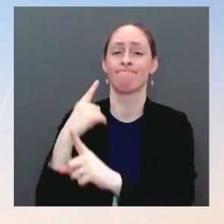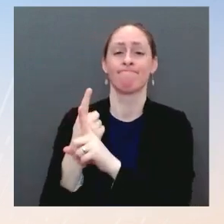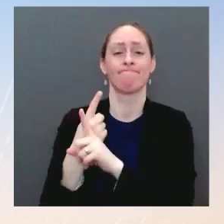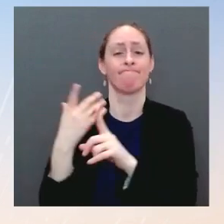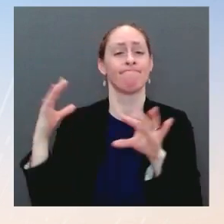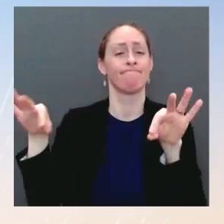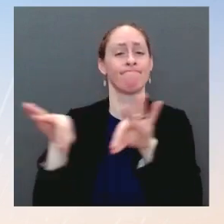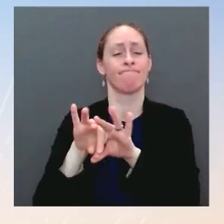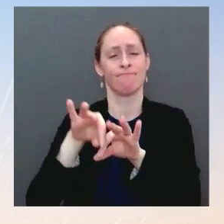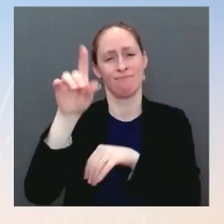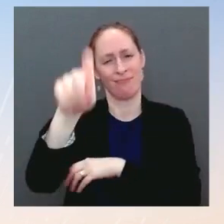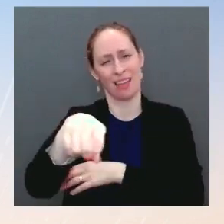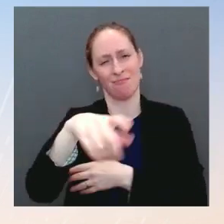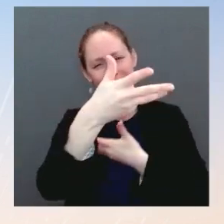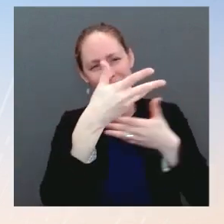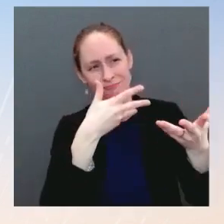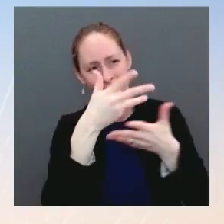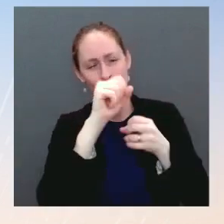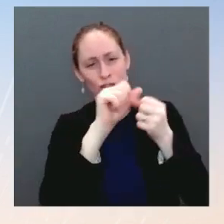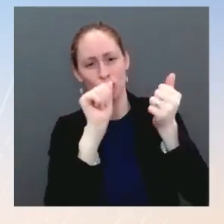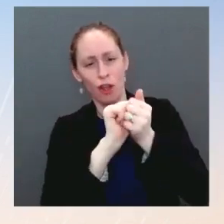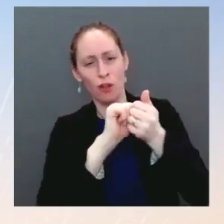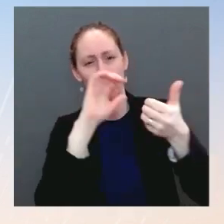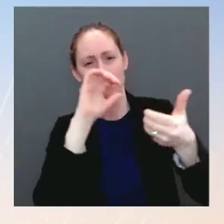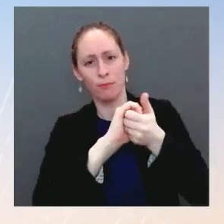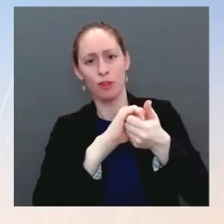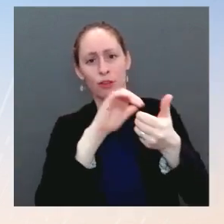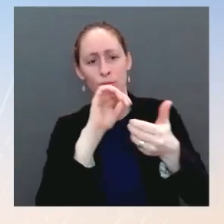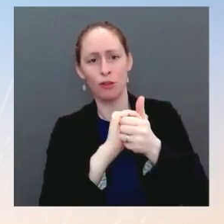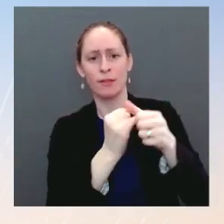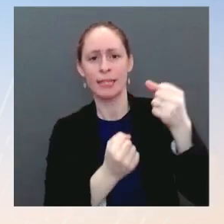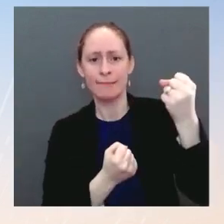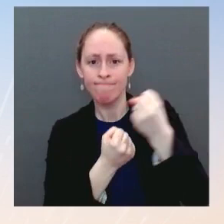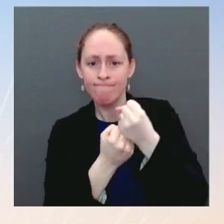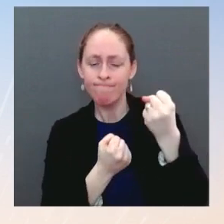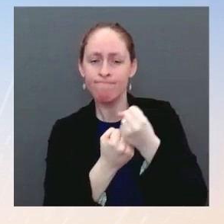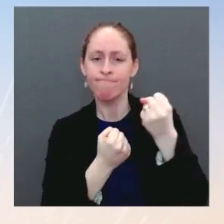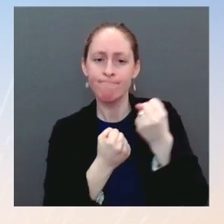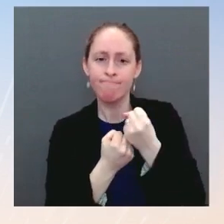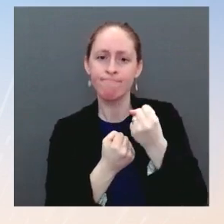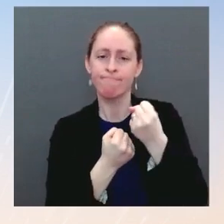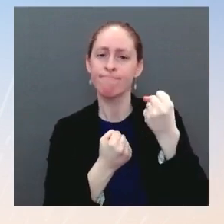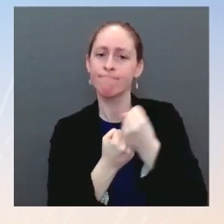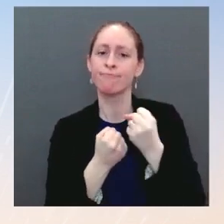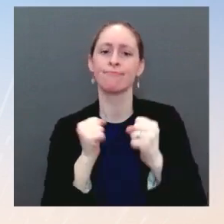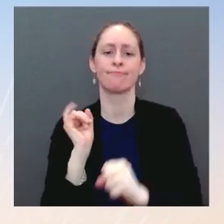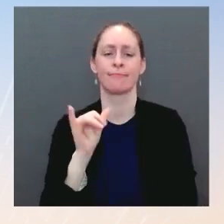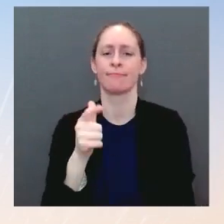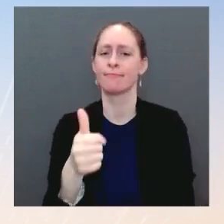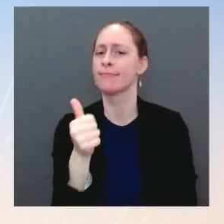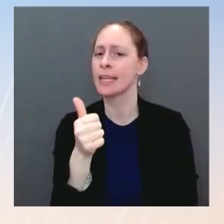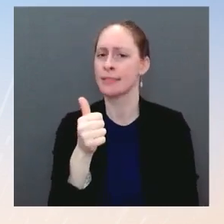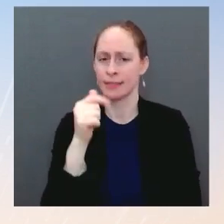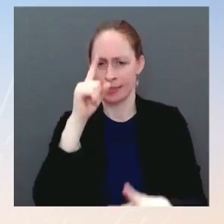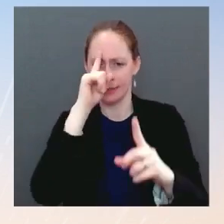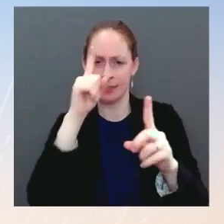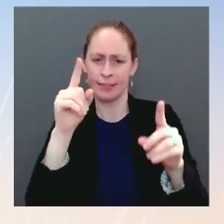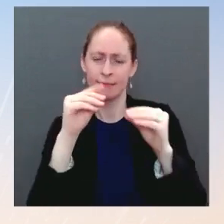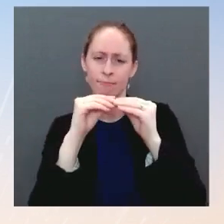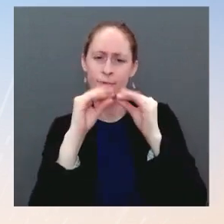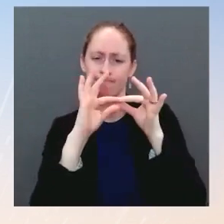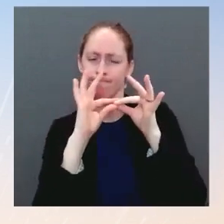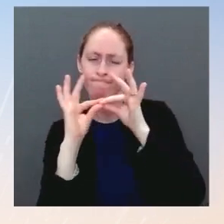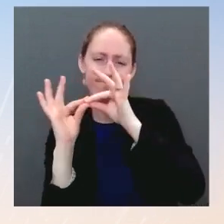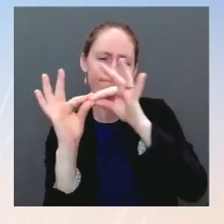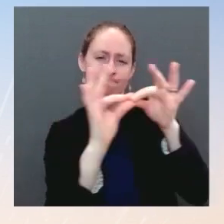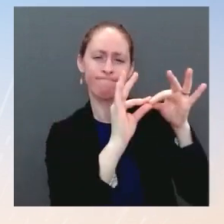a united front, that we need to contingency plan and have a range of options, even as we're leaving the door open to diplomacy,